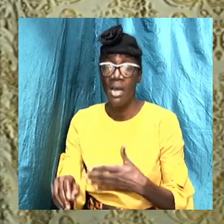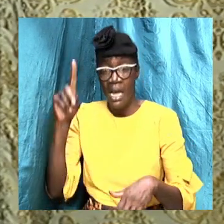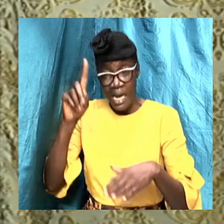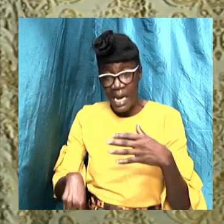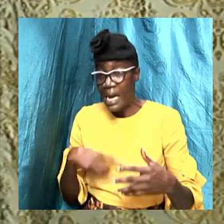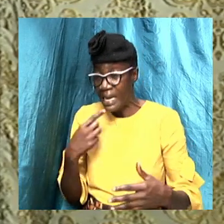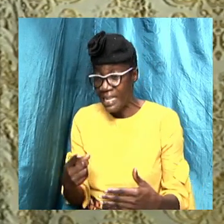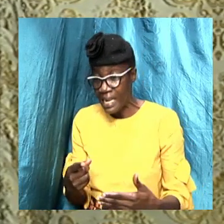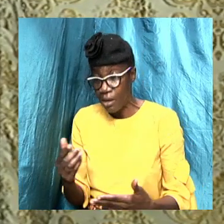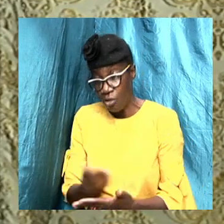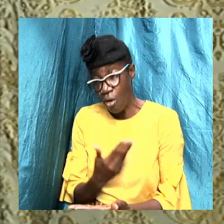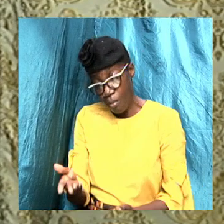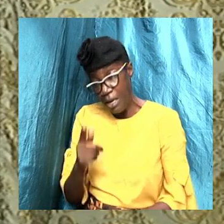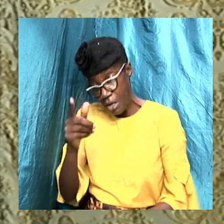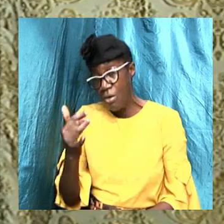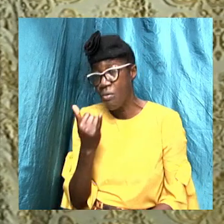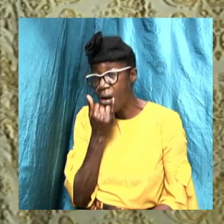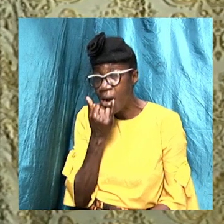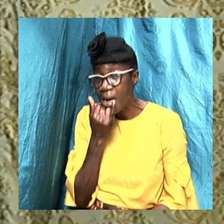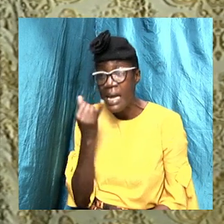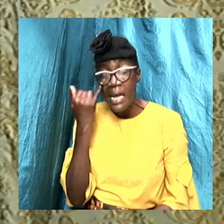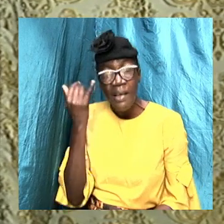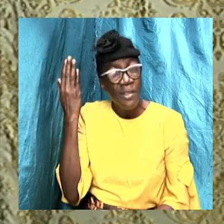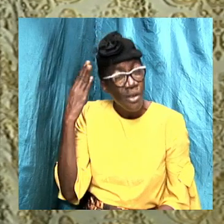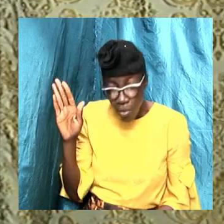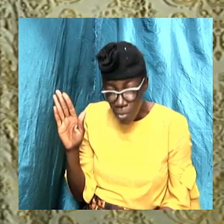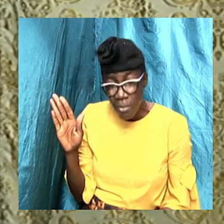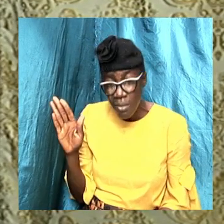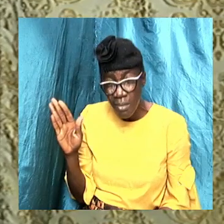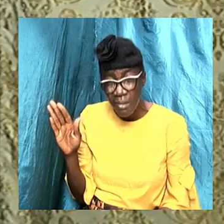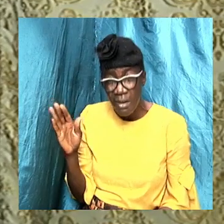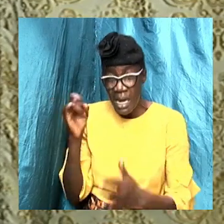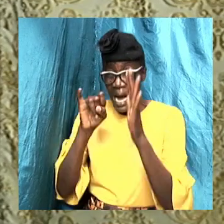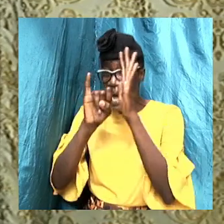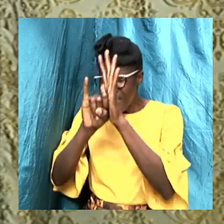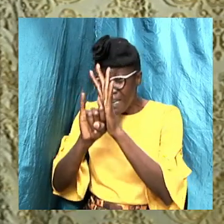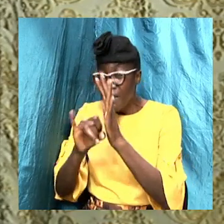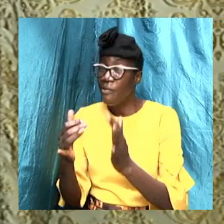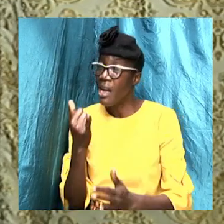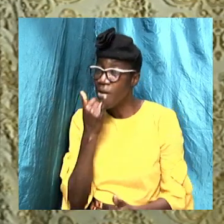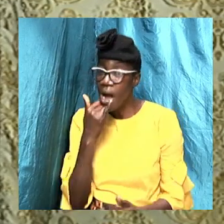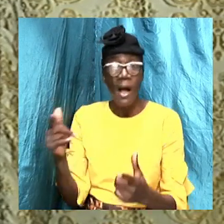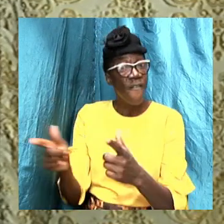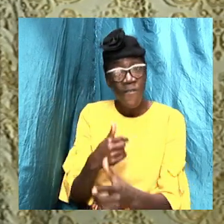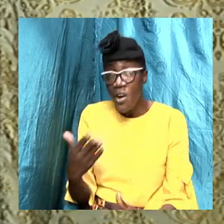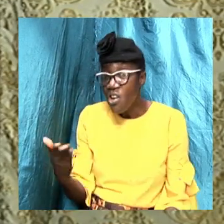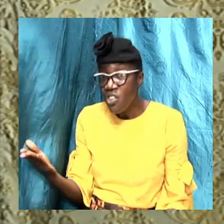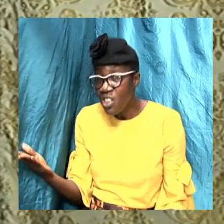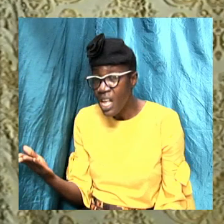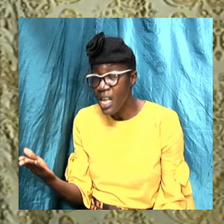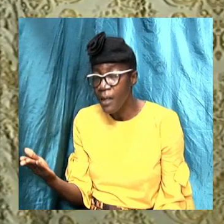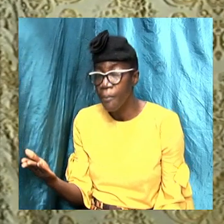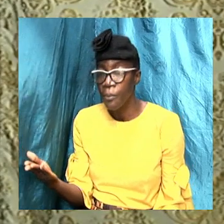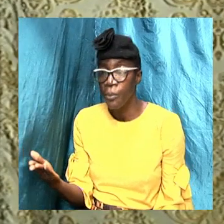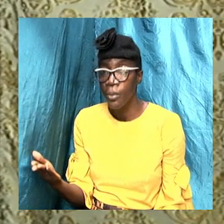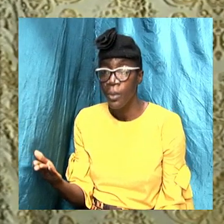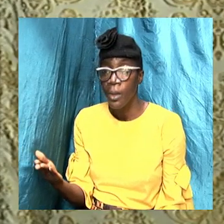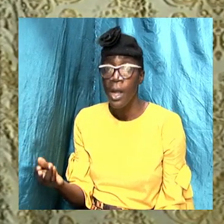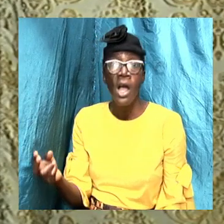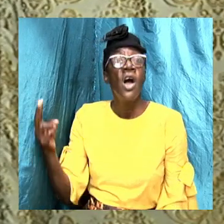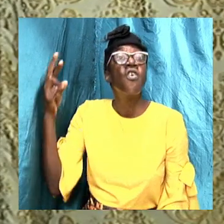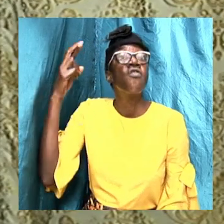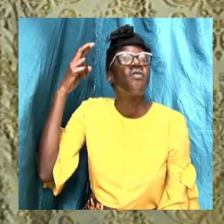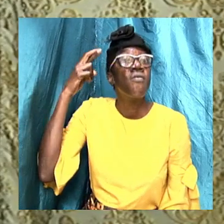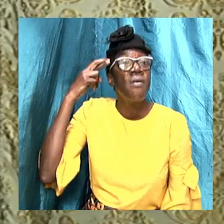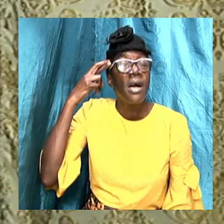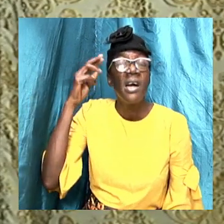that they're wrong if they don't identify the wrong. So, the first thing a person must do if he's going to repent is to recognize that he